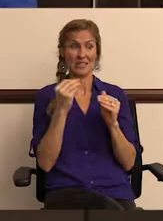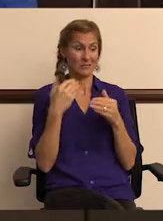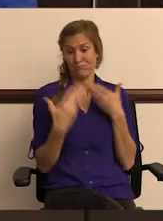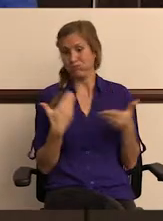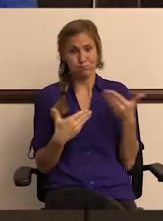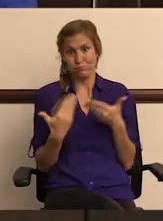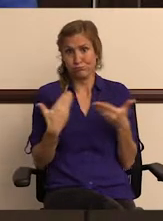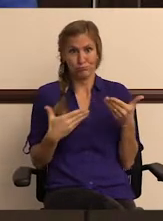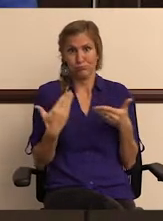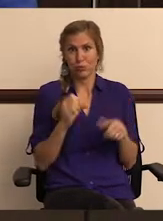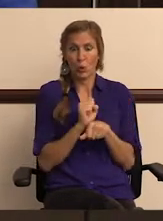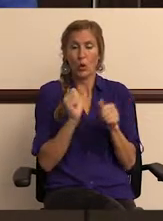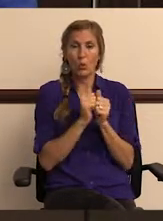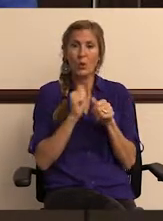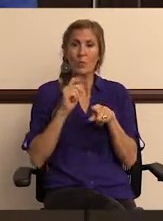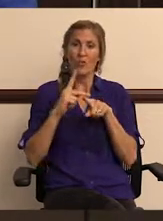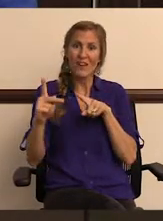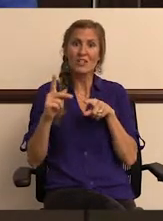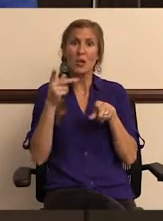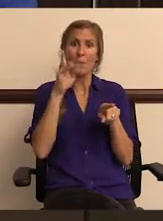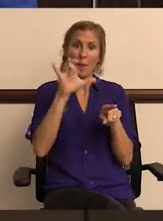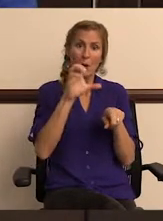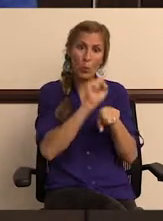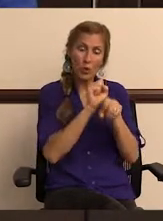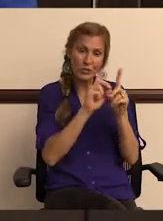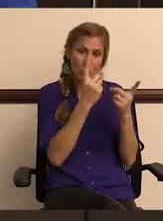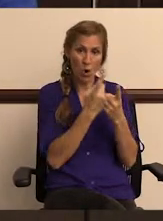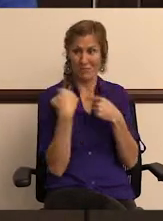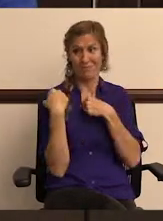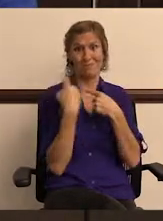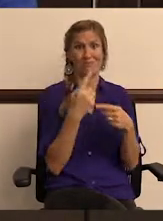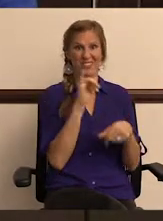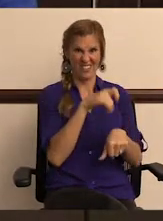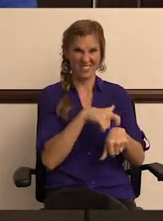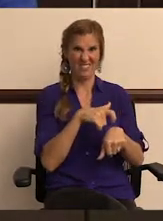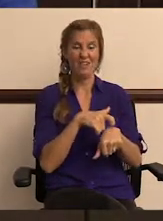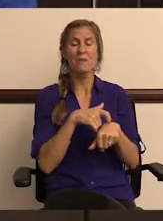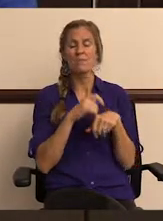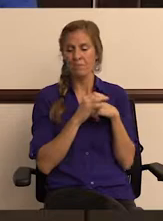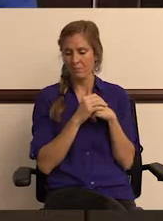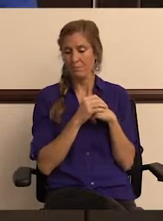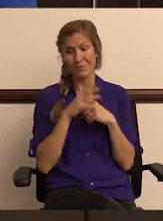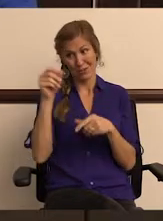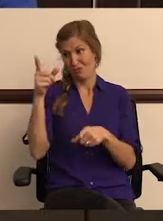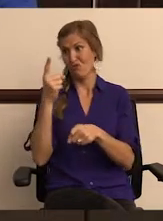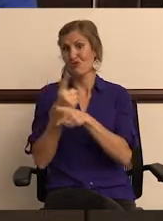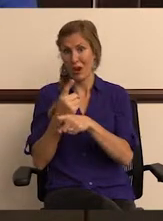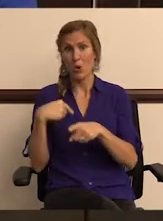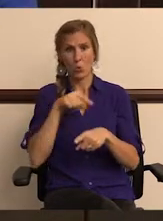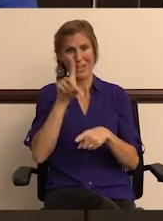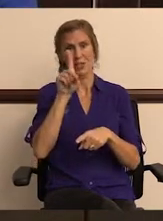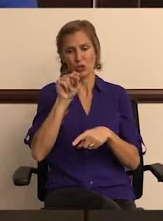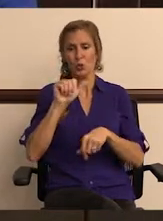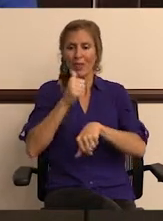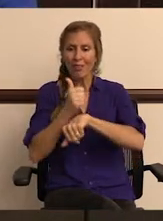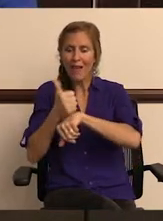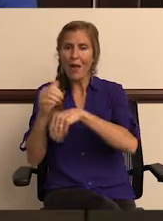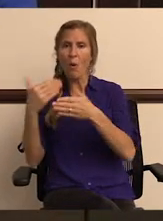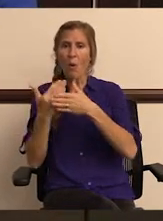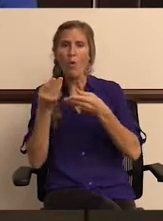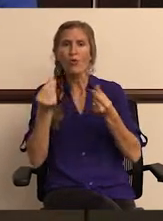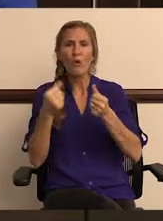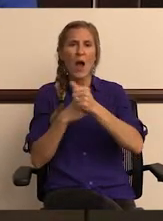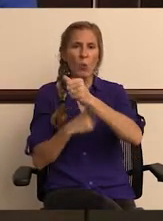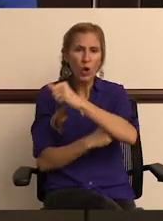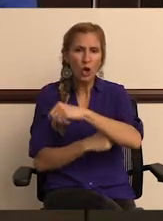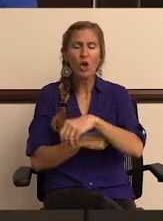And it has been a mile a minute working with the professionals over at the Public Works Department ever since then. And you're right. You we do lay the